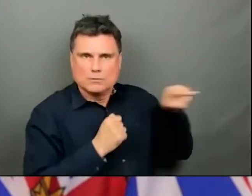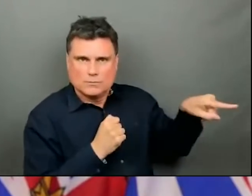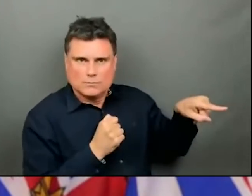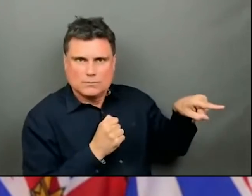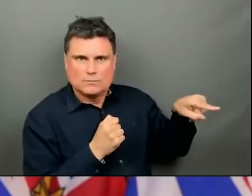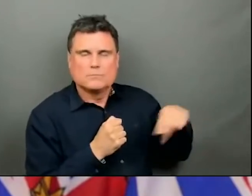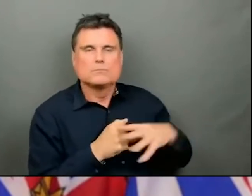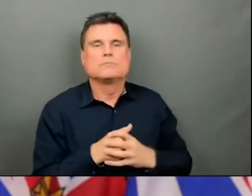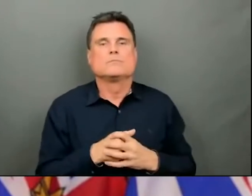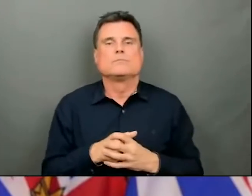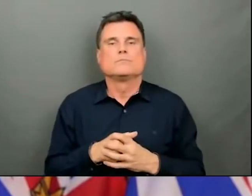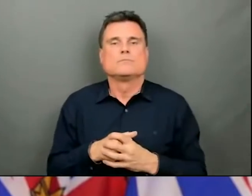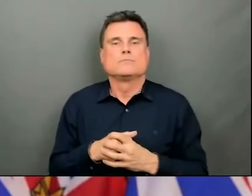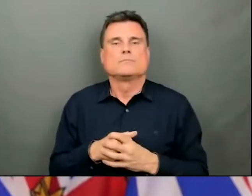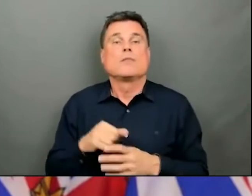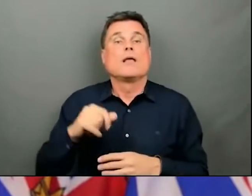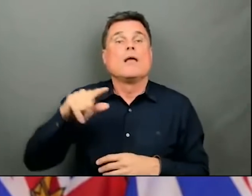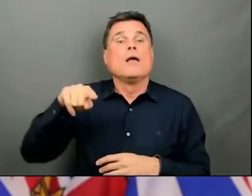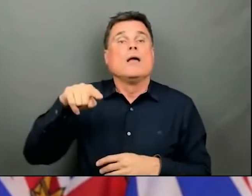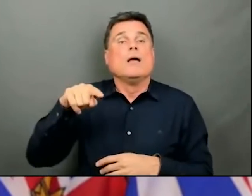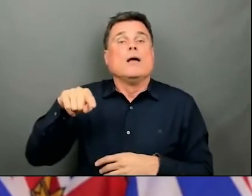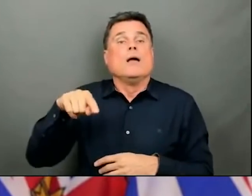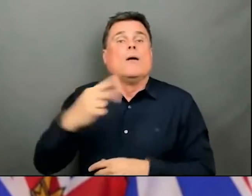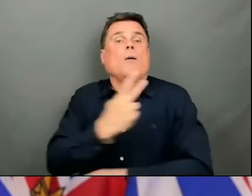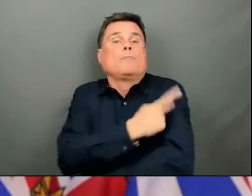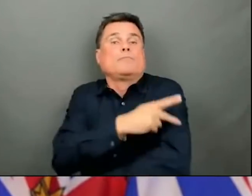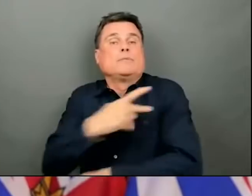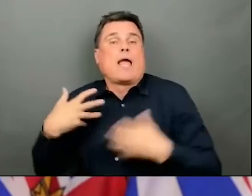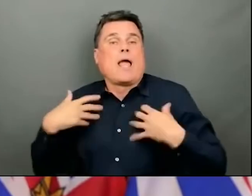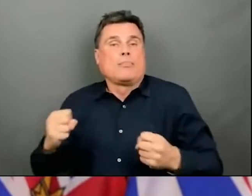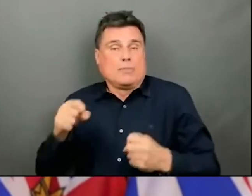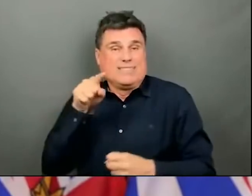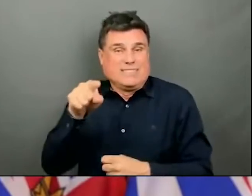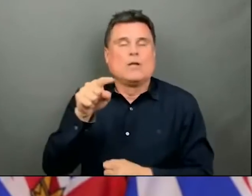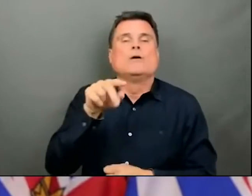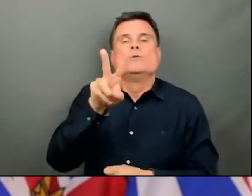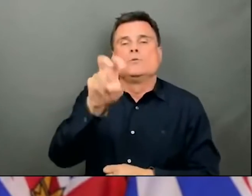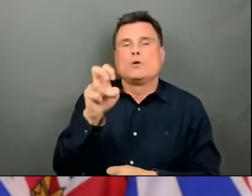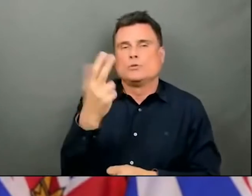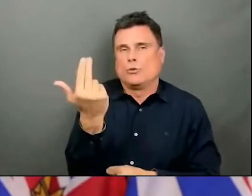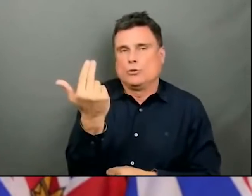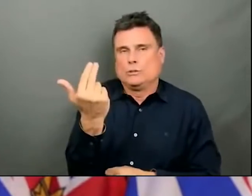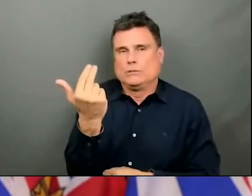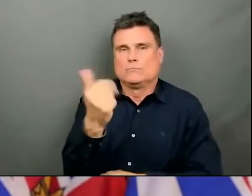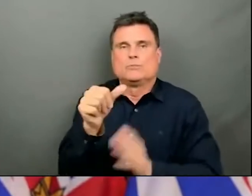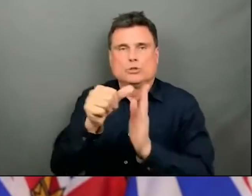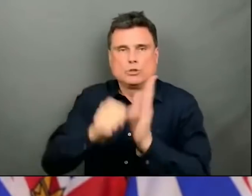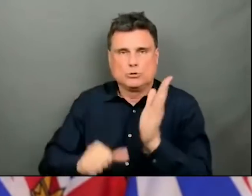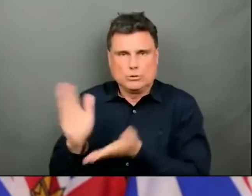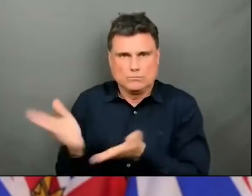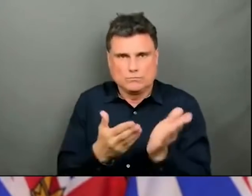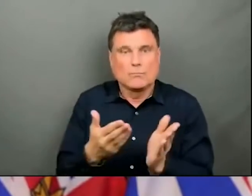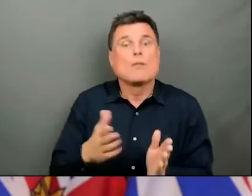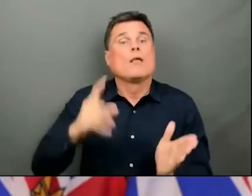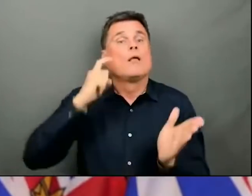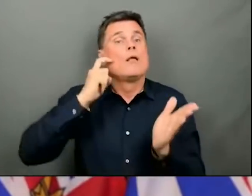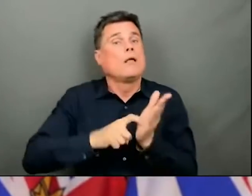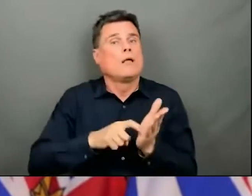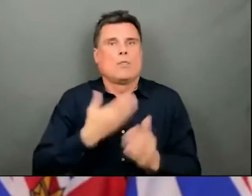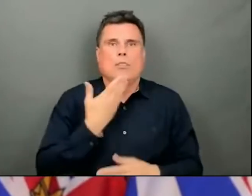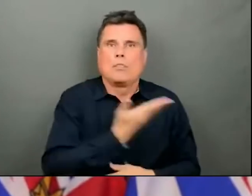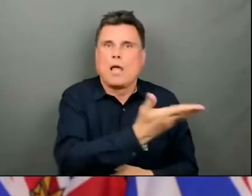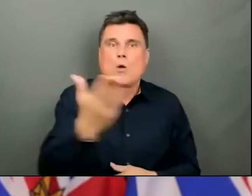Provincial Health Services Authority. Finally, wanted to just acknowledge the extraordinary work that has been done in Northern Health